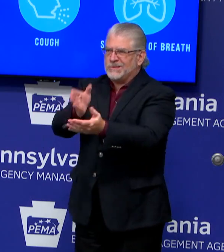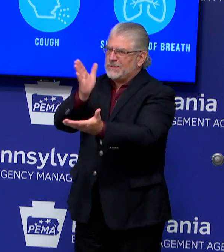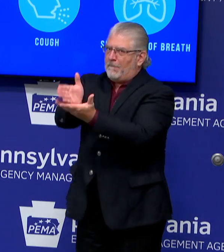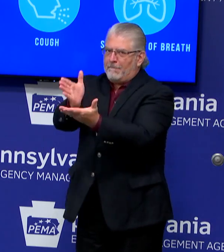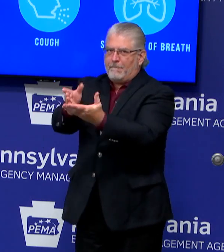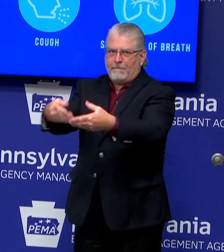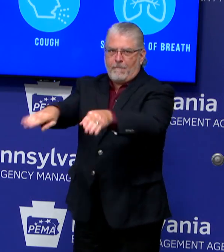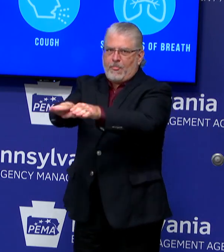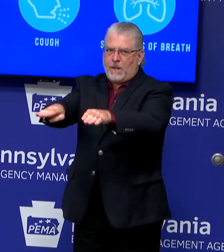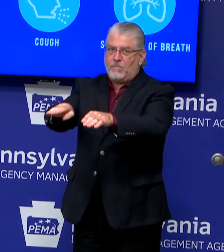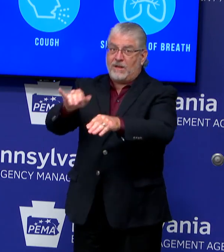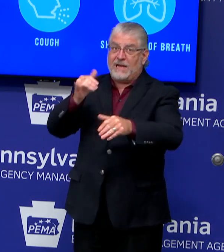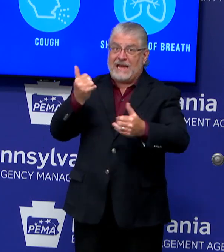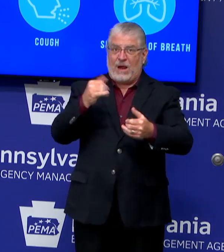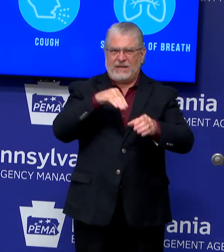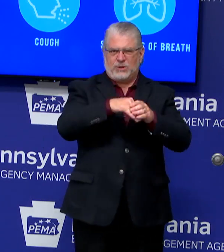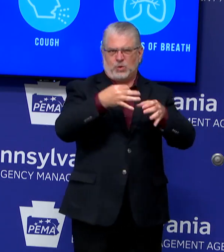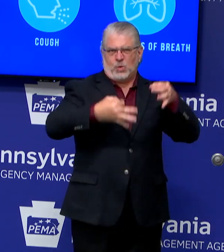in the courts right now.